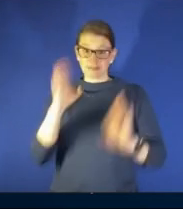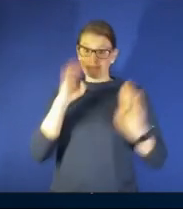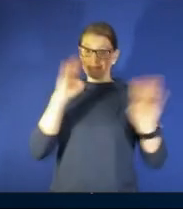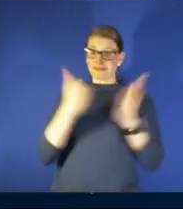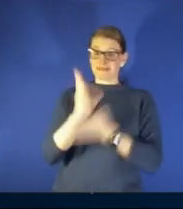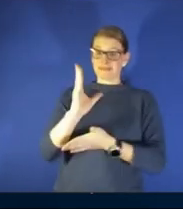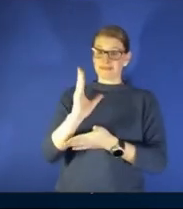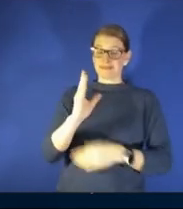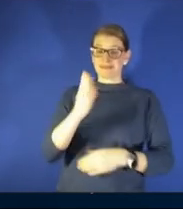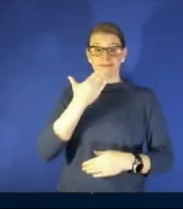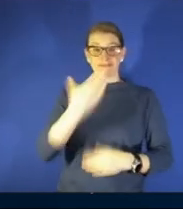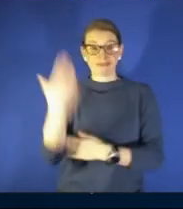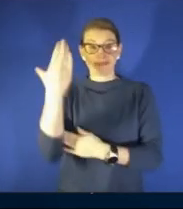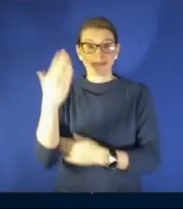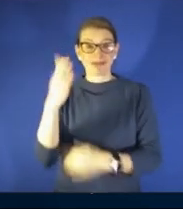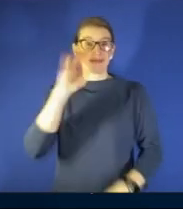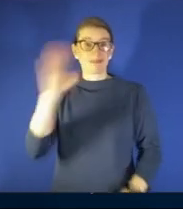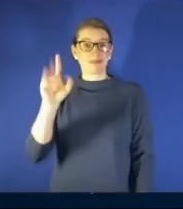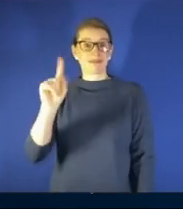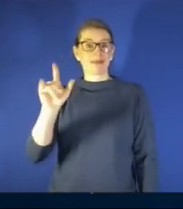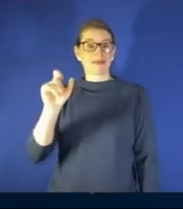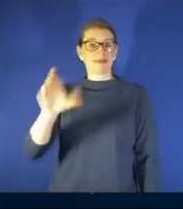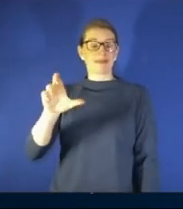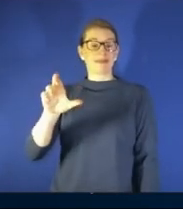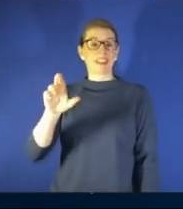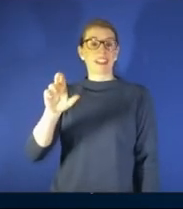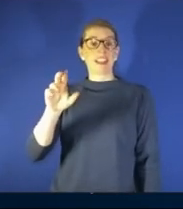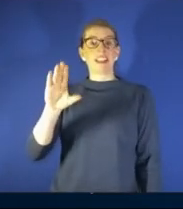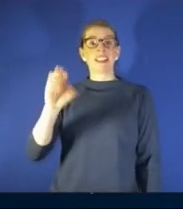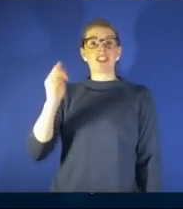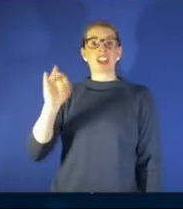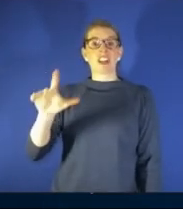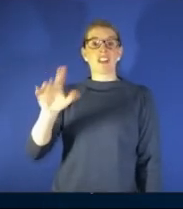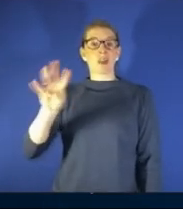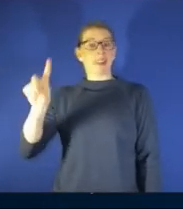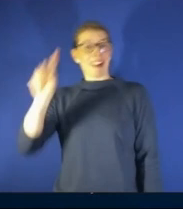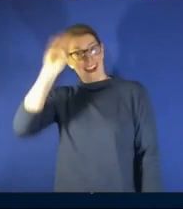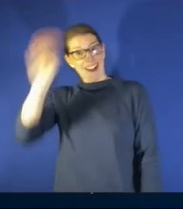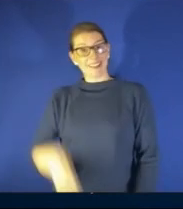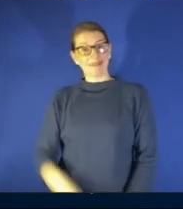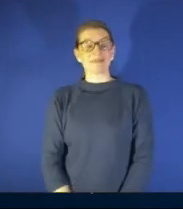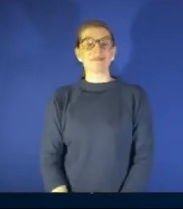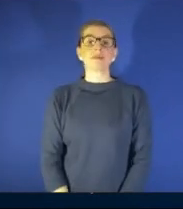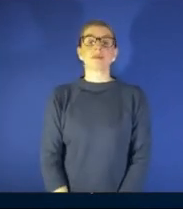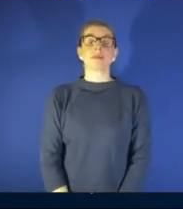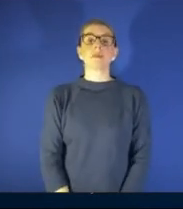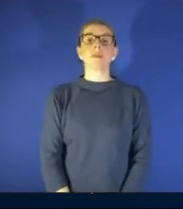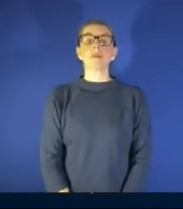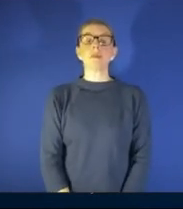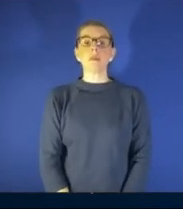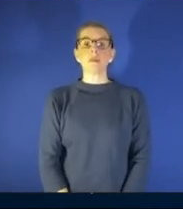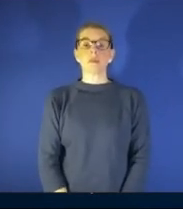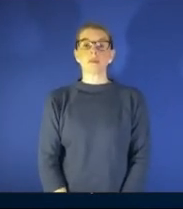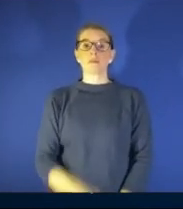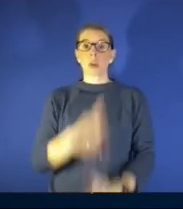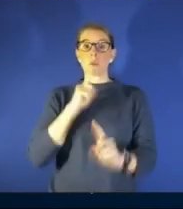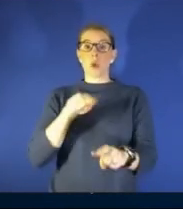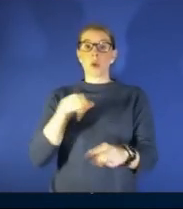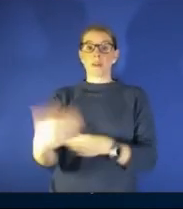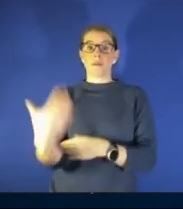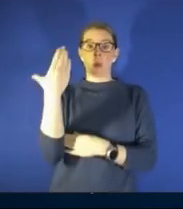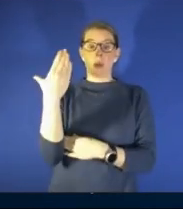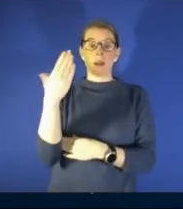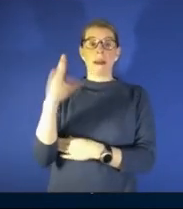hi guys it's taylor channel 41 good morning hi hi it's been a minute um wanted to ask about we we had a report this morning about the rising cases